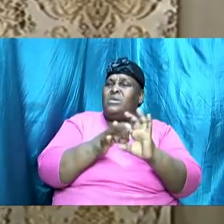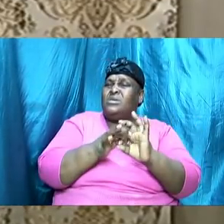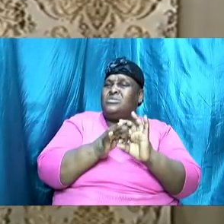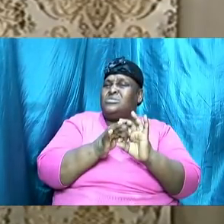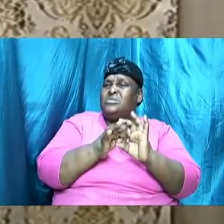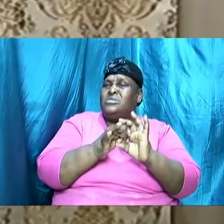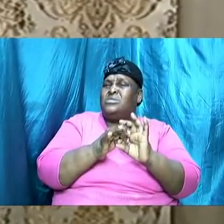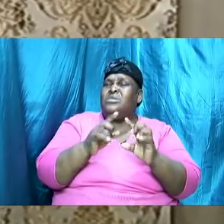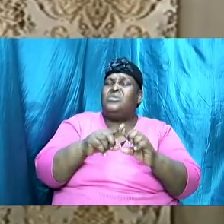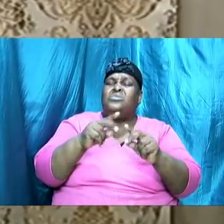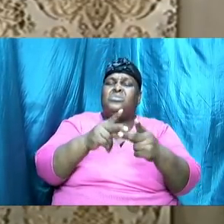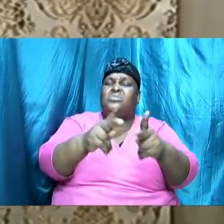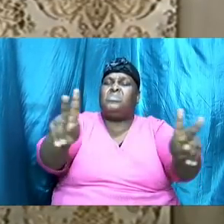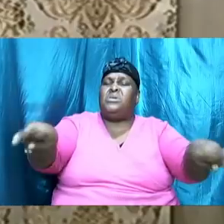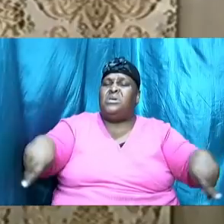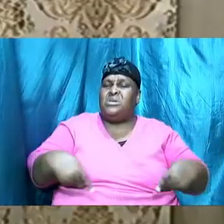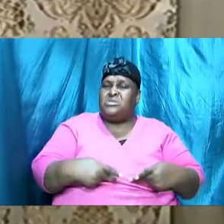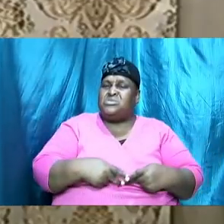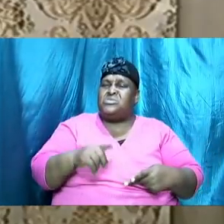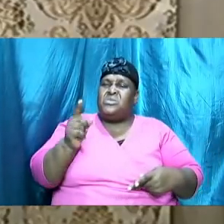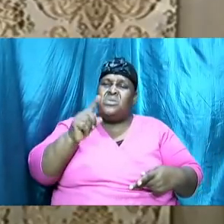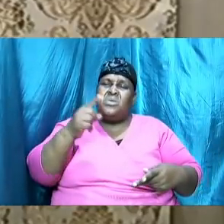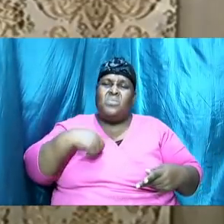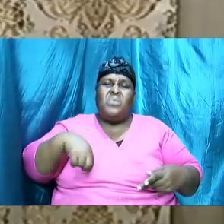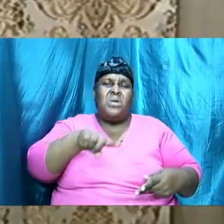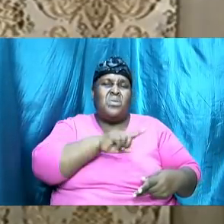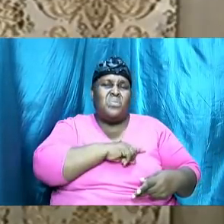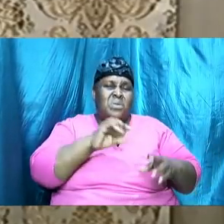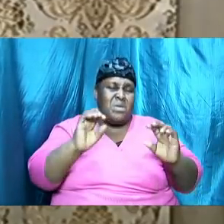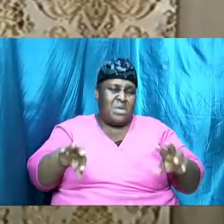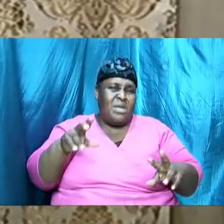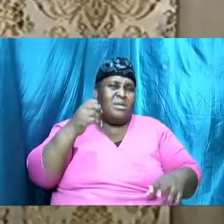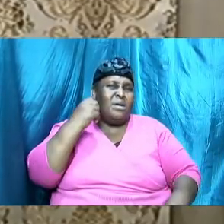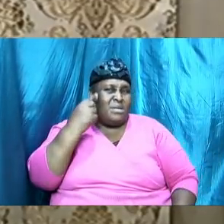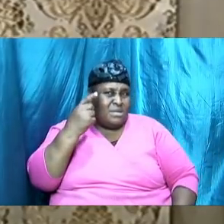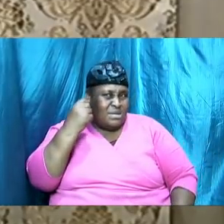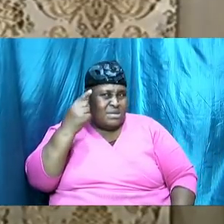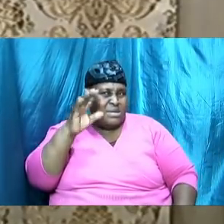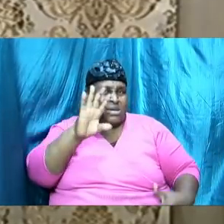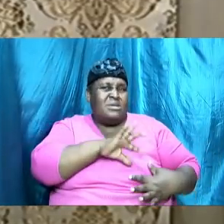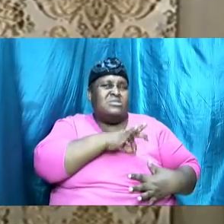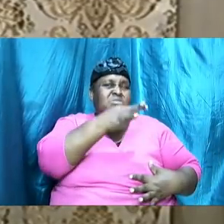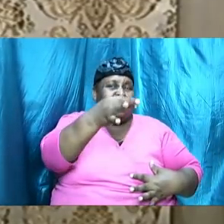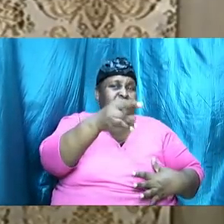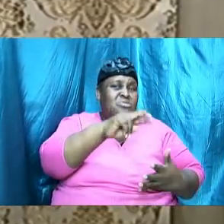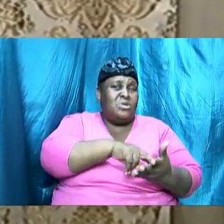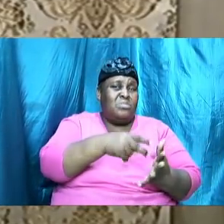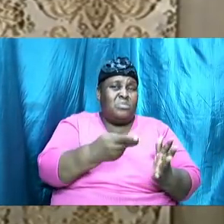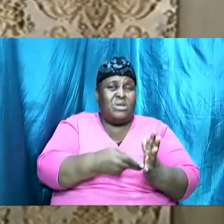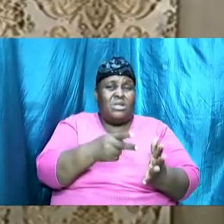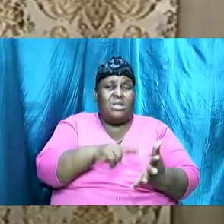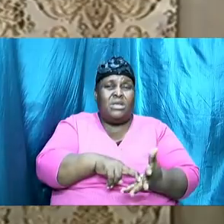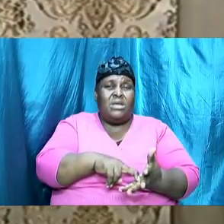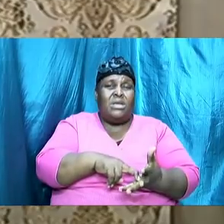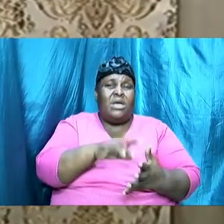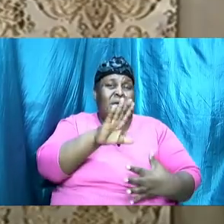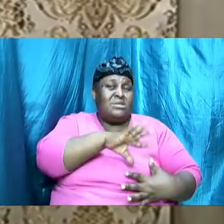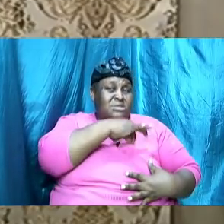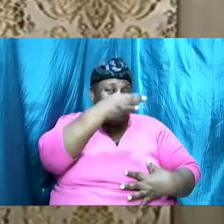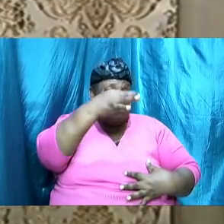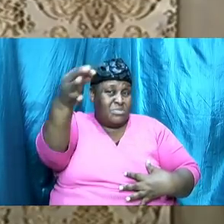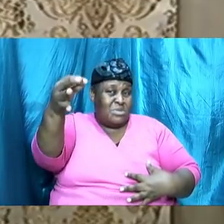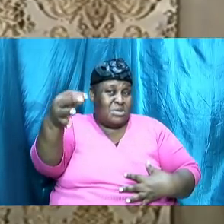to the place where we can understand its spiritual meaning and the spiritual